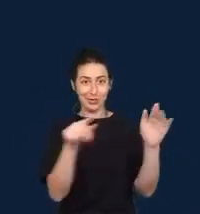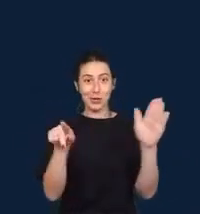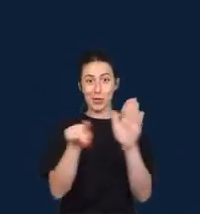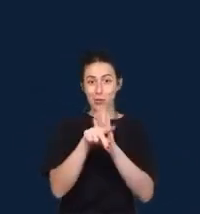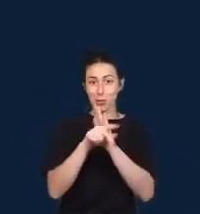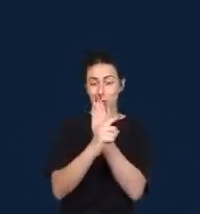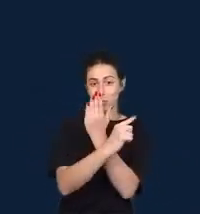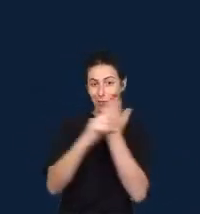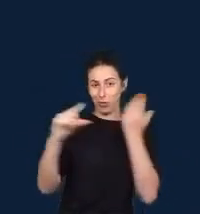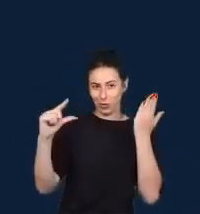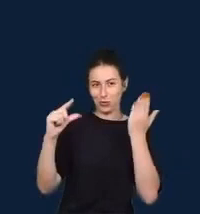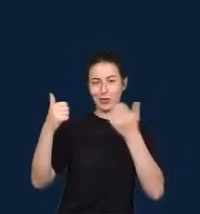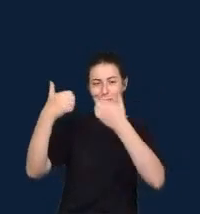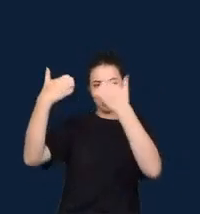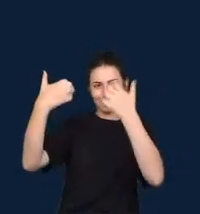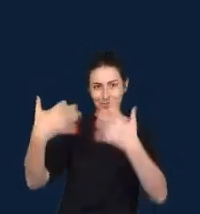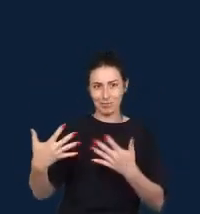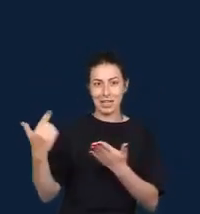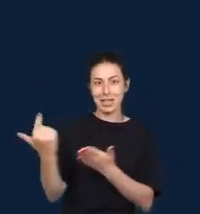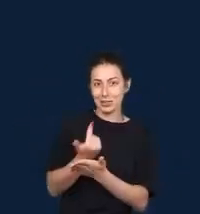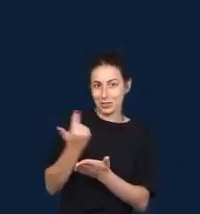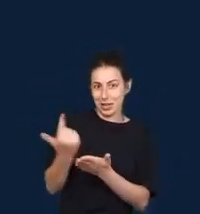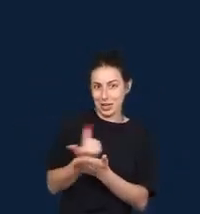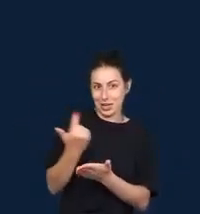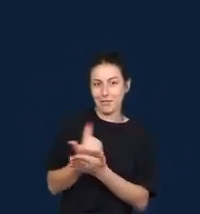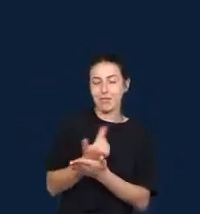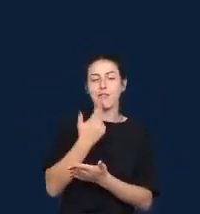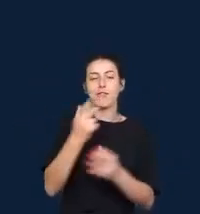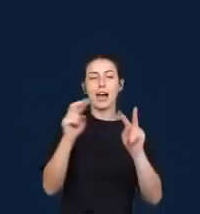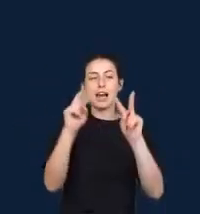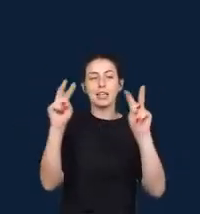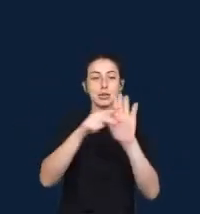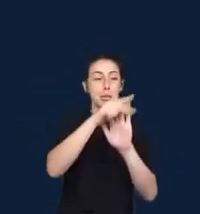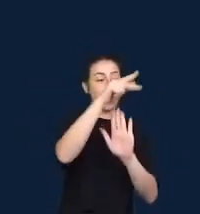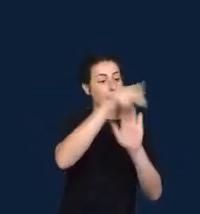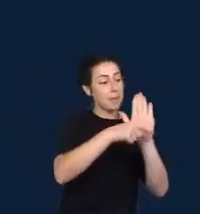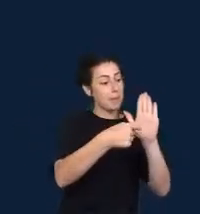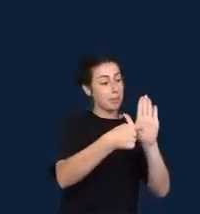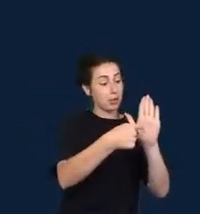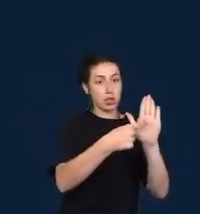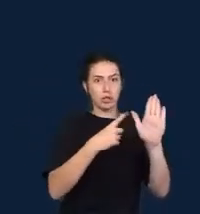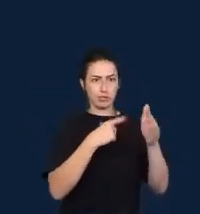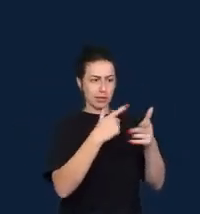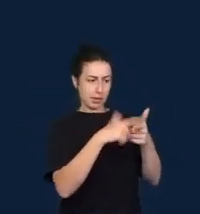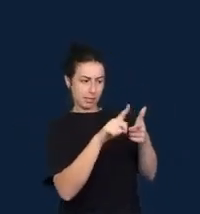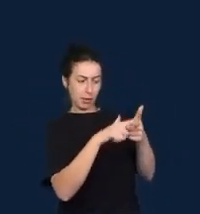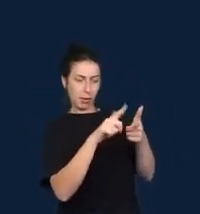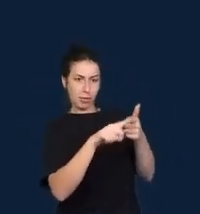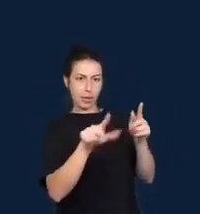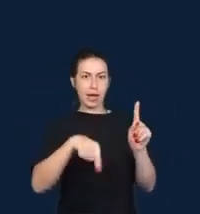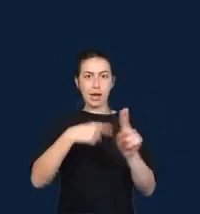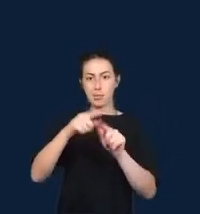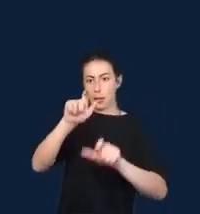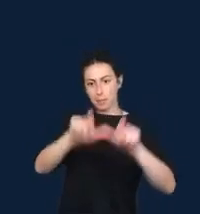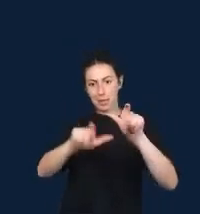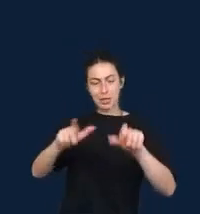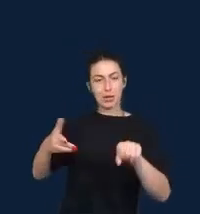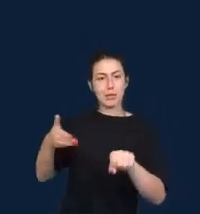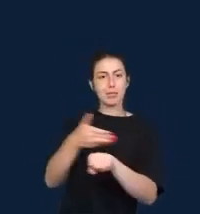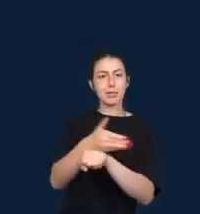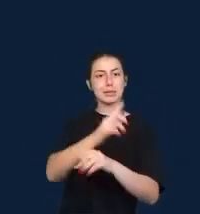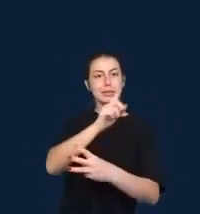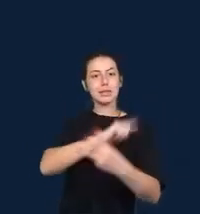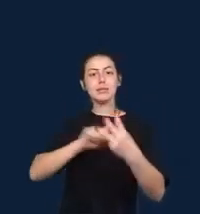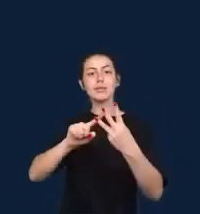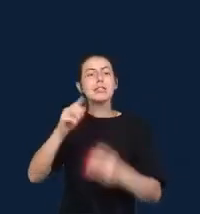aligning projects with issues, actors and interests marginalized by unequal arrangements